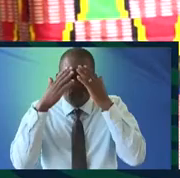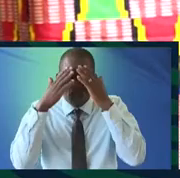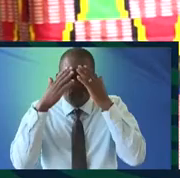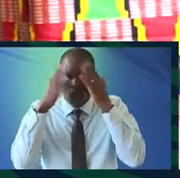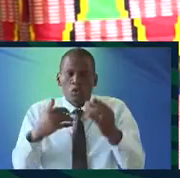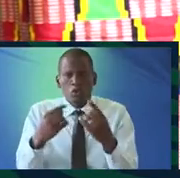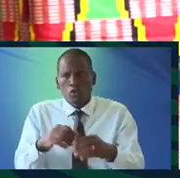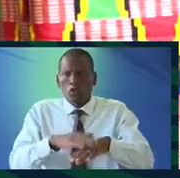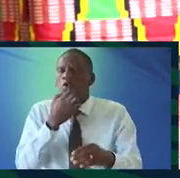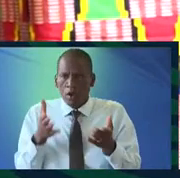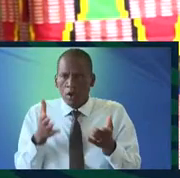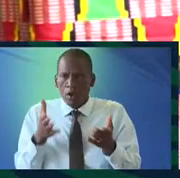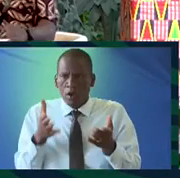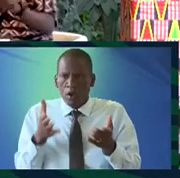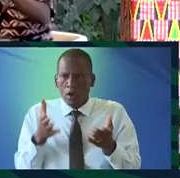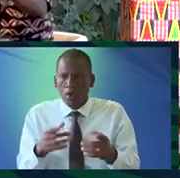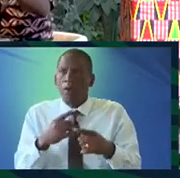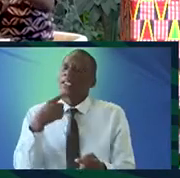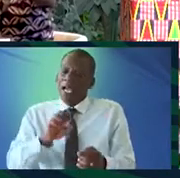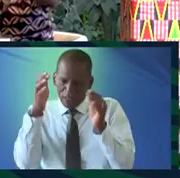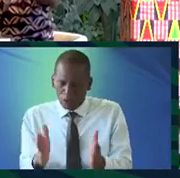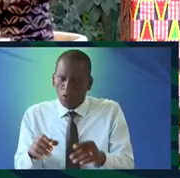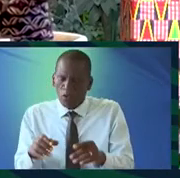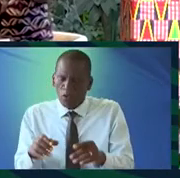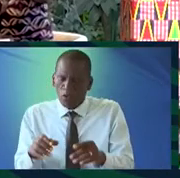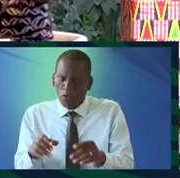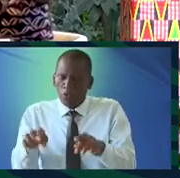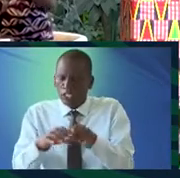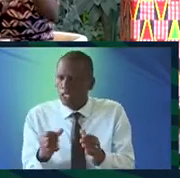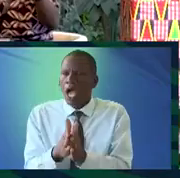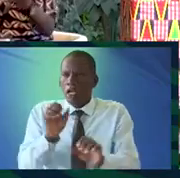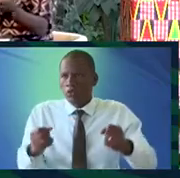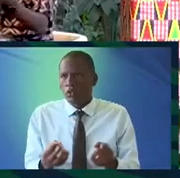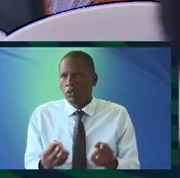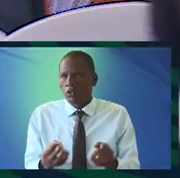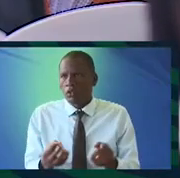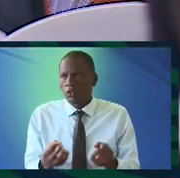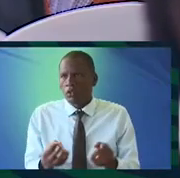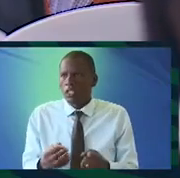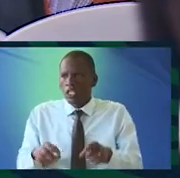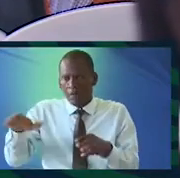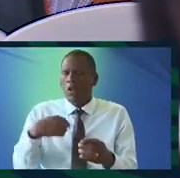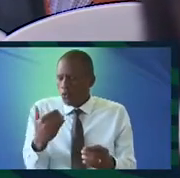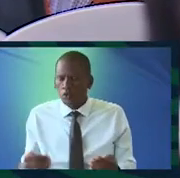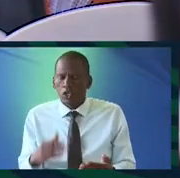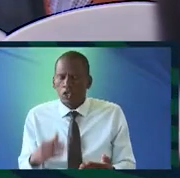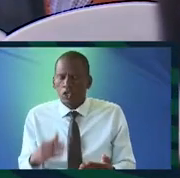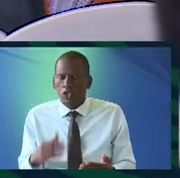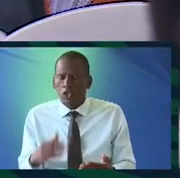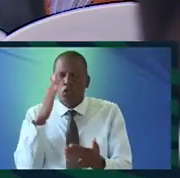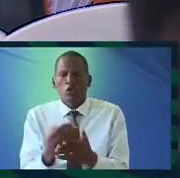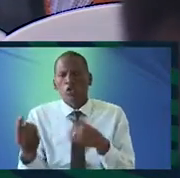not speak proper right now but I bet there's somebody else of your same age and possibly same demographic whose children